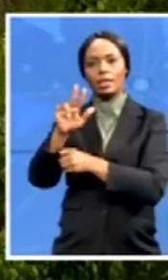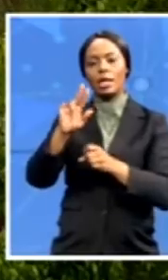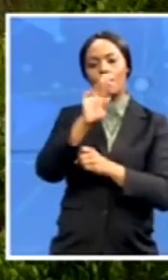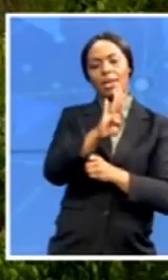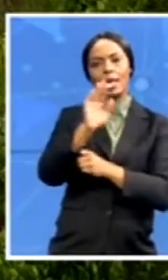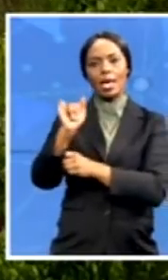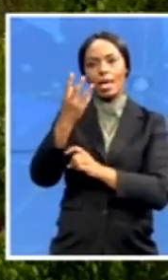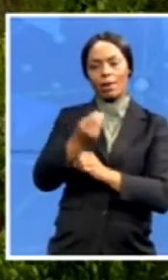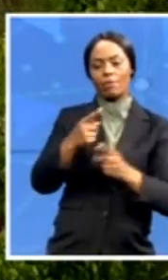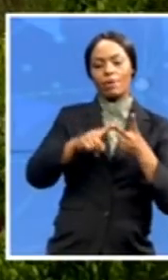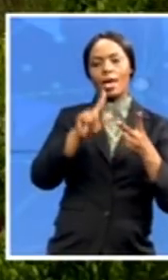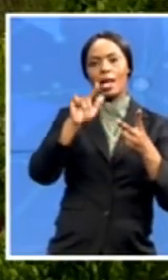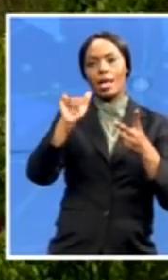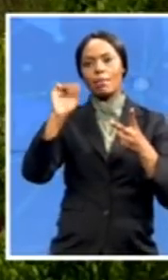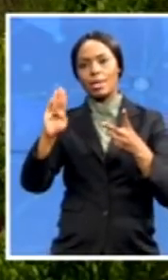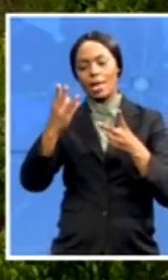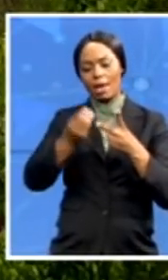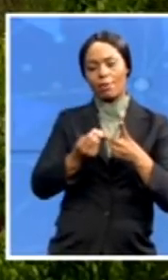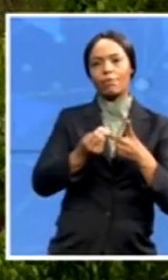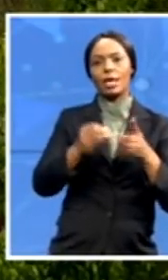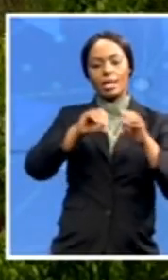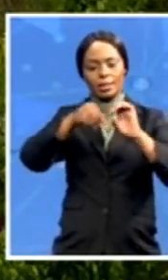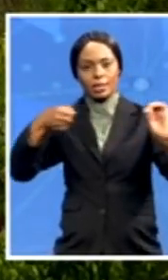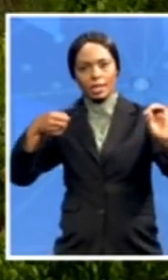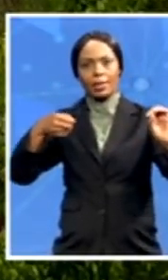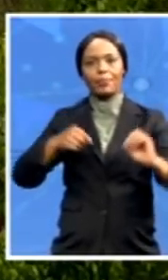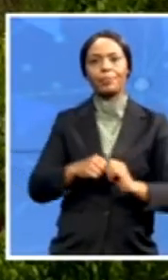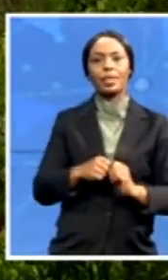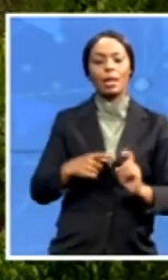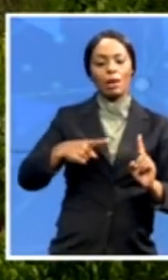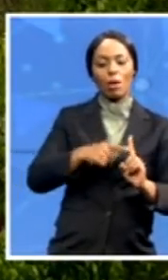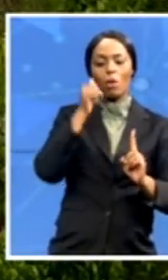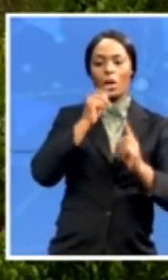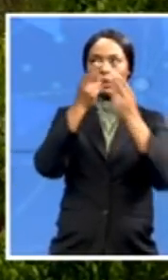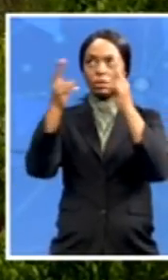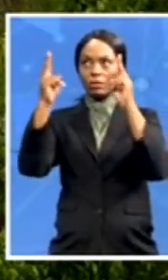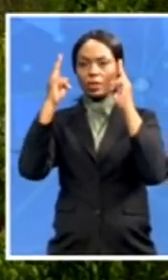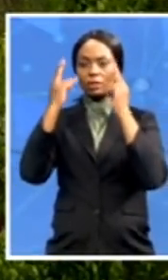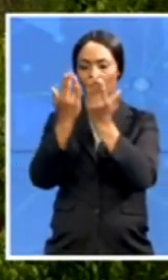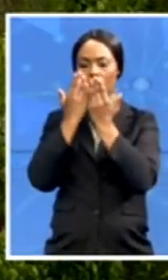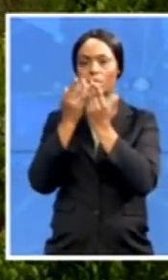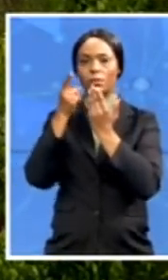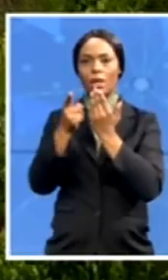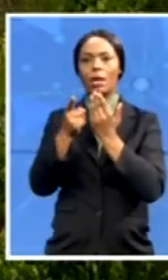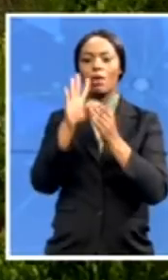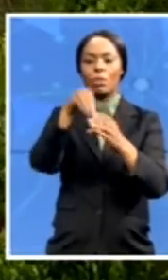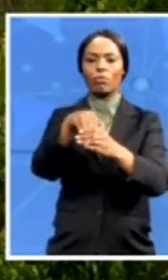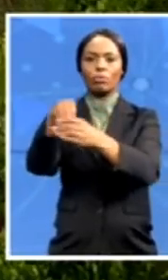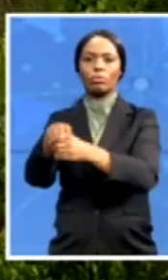cum laude. During his university years, he was actively involved in student affairs.